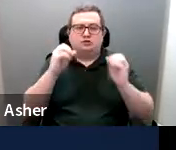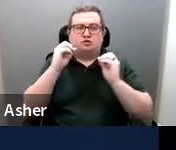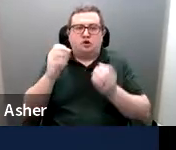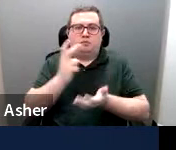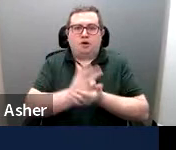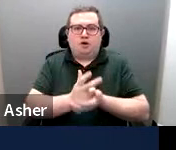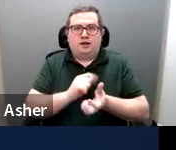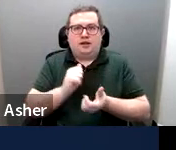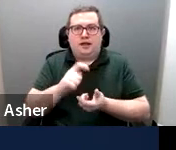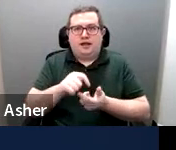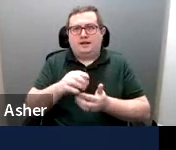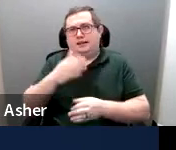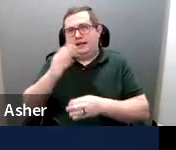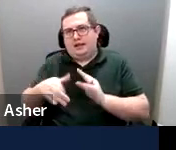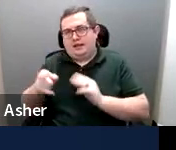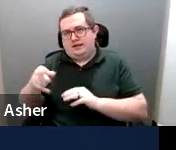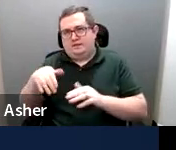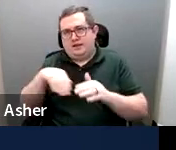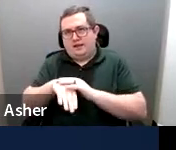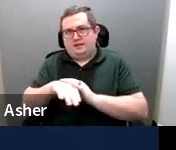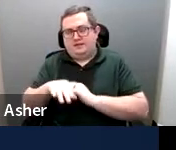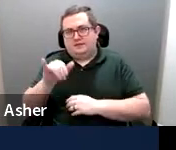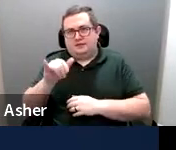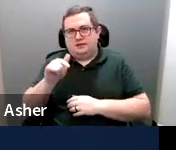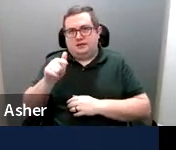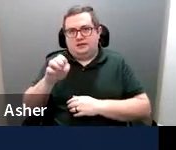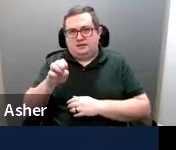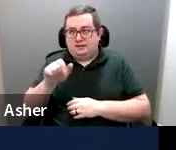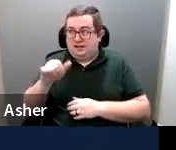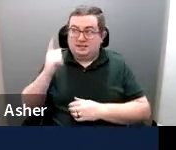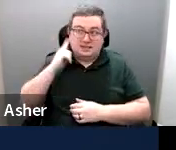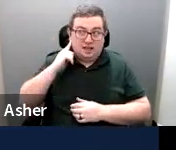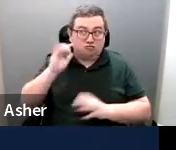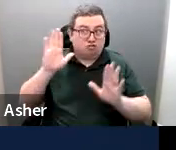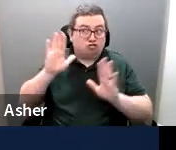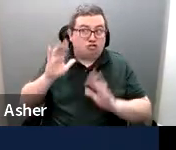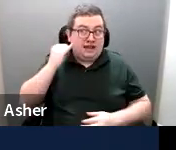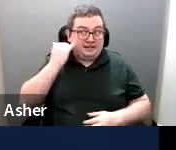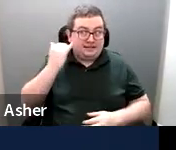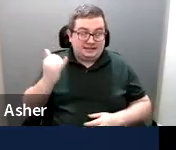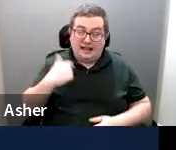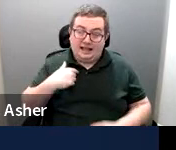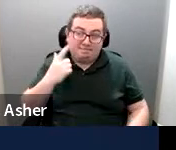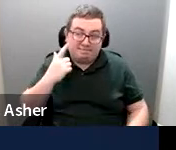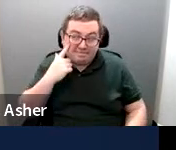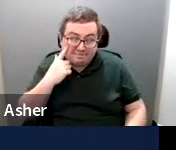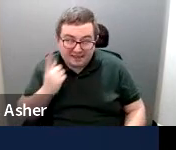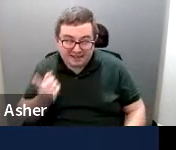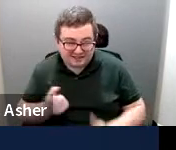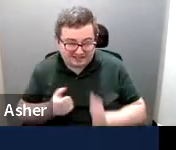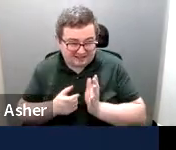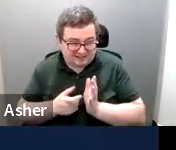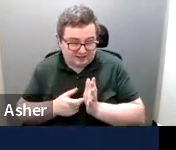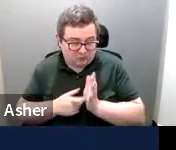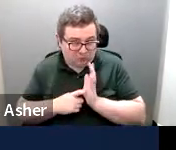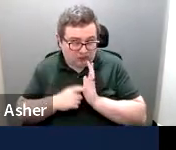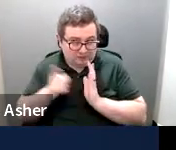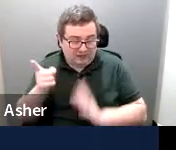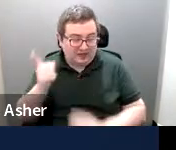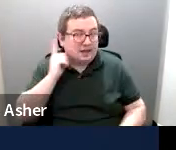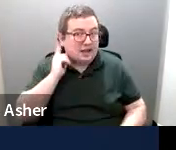of an access aisle. And that sounds like a great idea. I think that's a requirement in California.